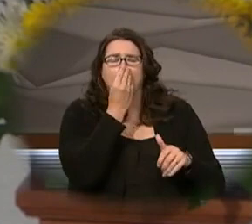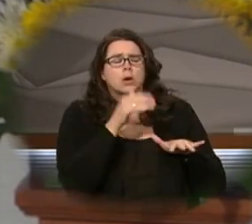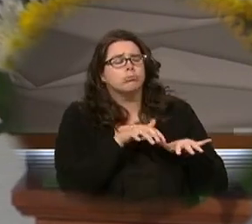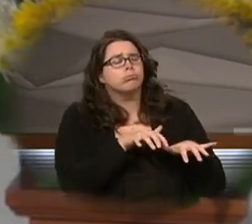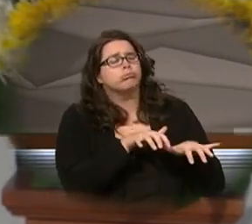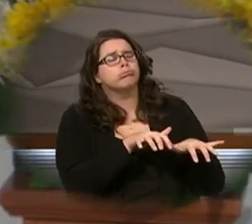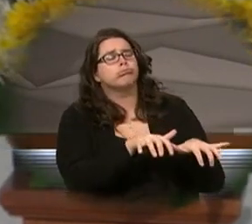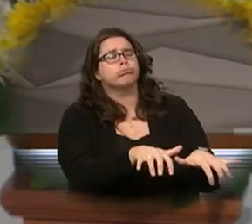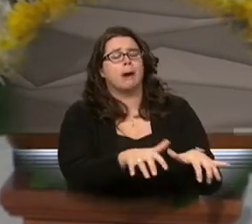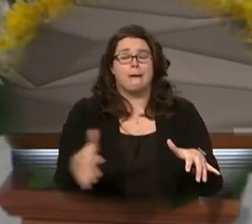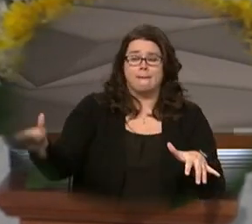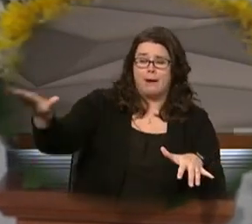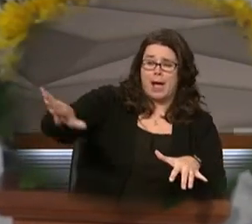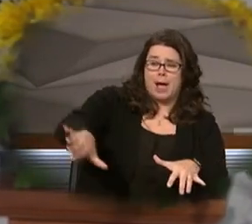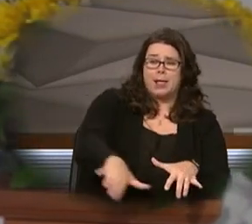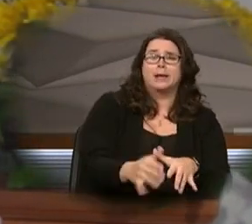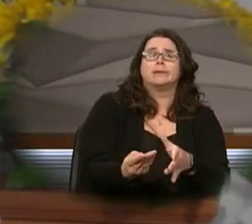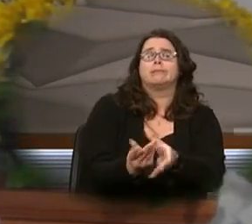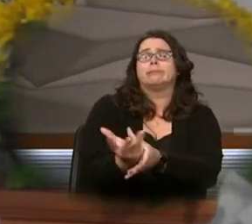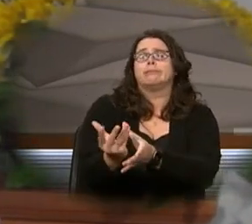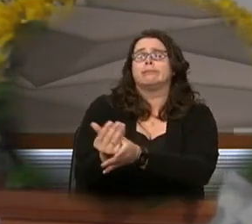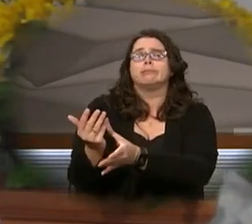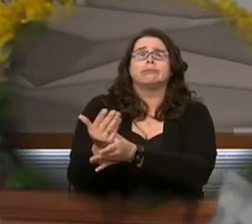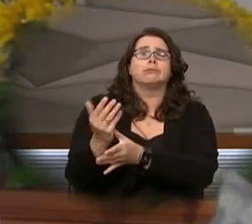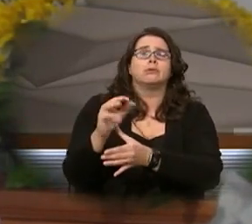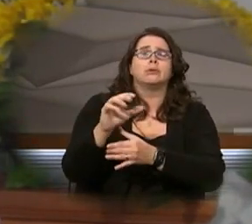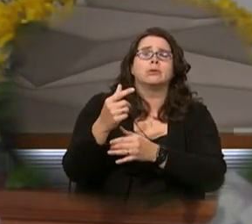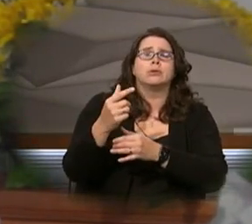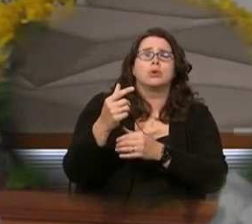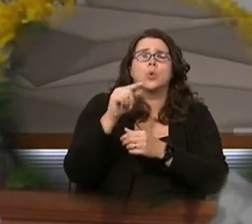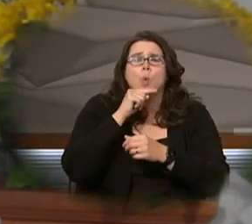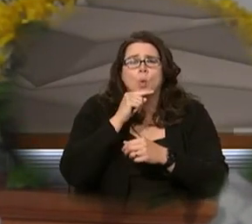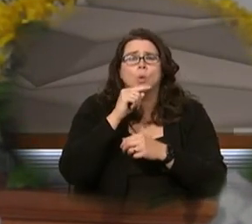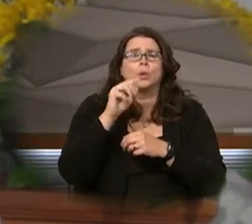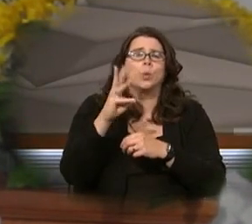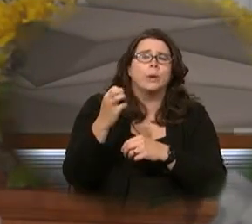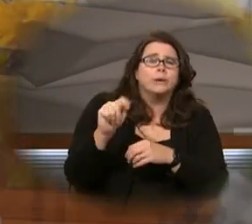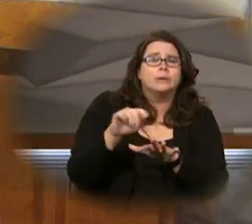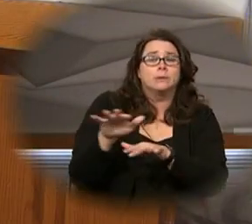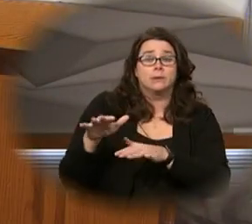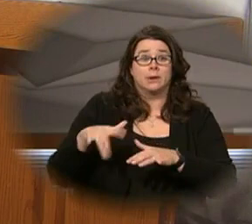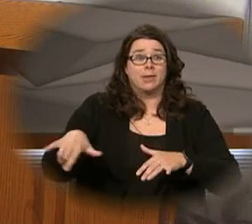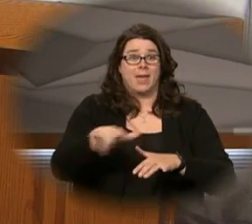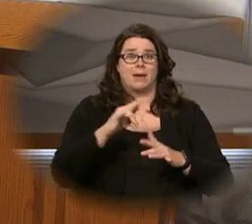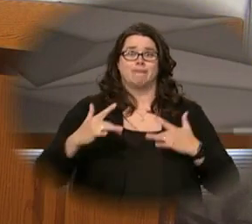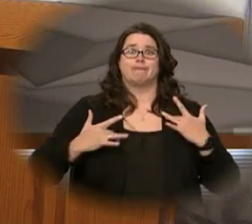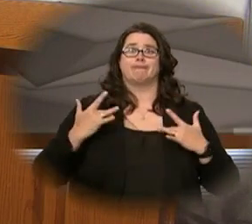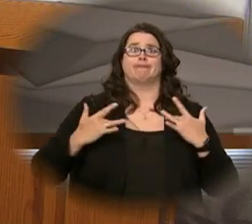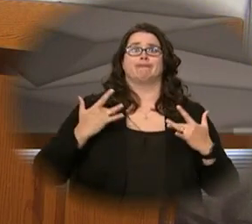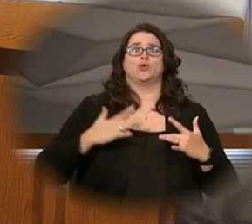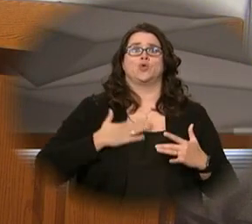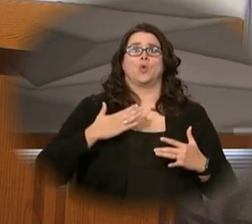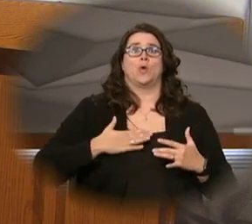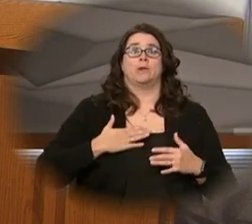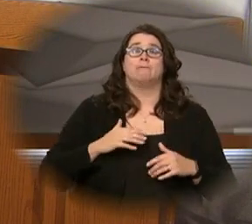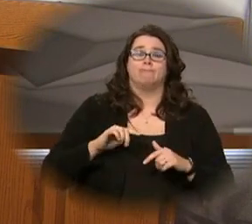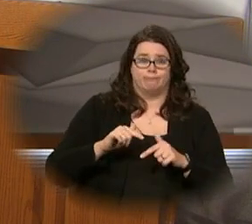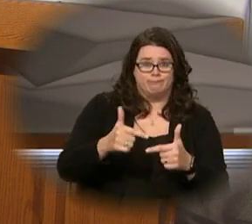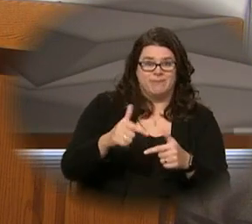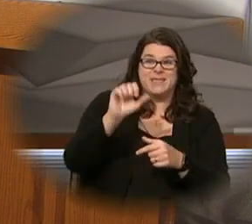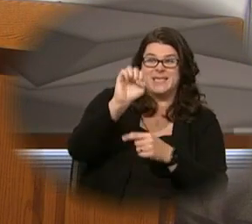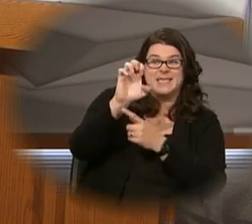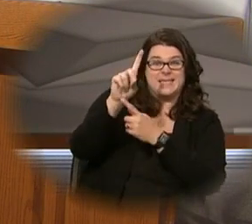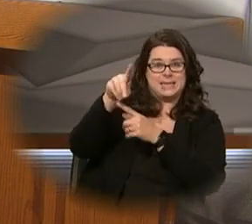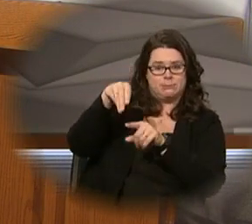blanketed with grain. They shout and sing for joy. The seed that falls on good ground